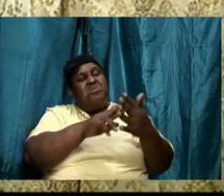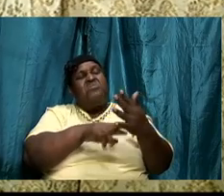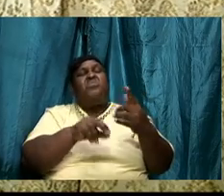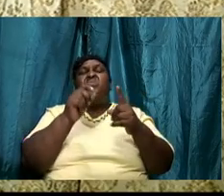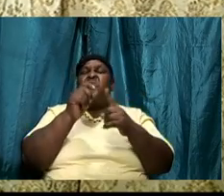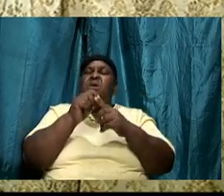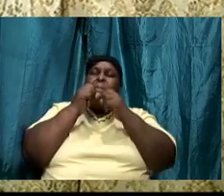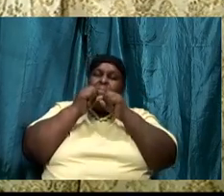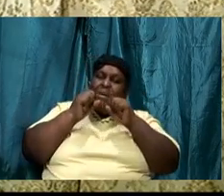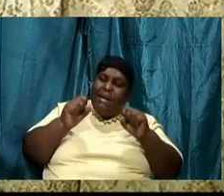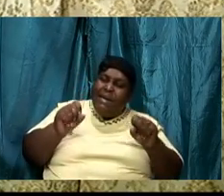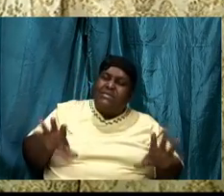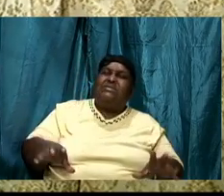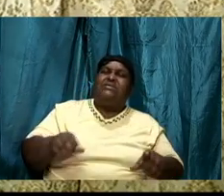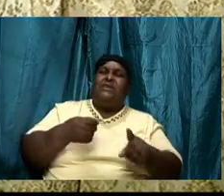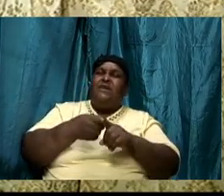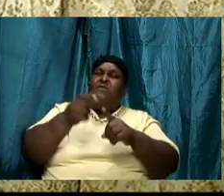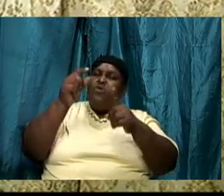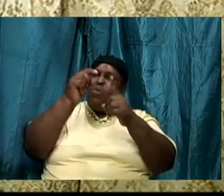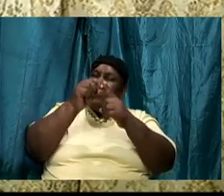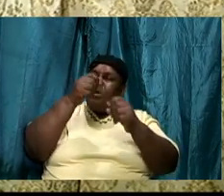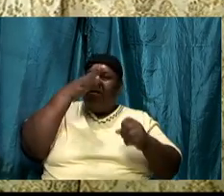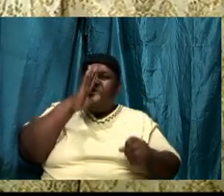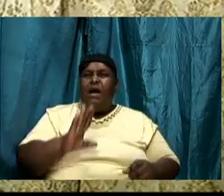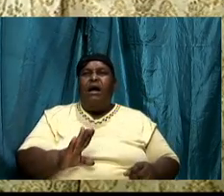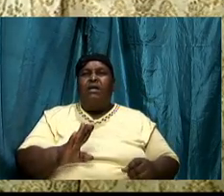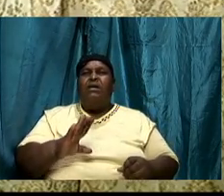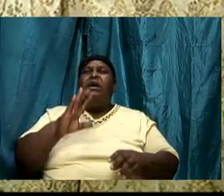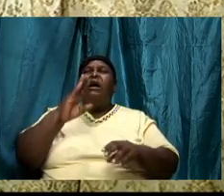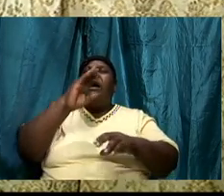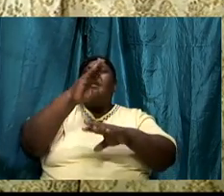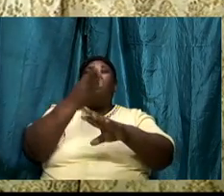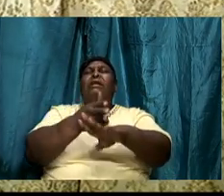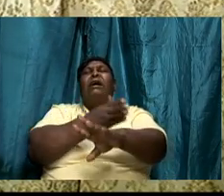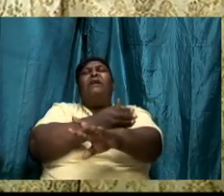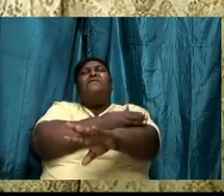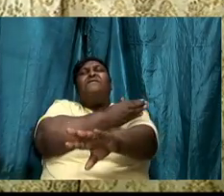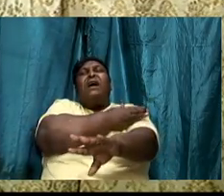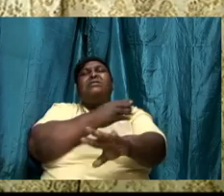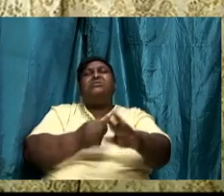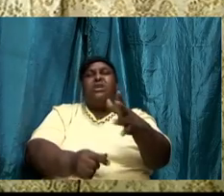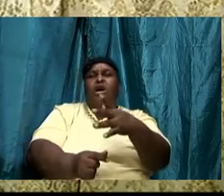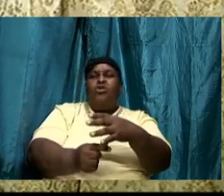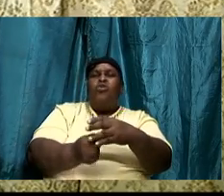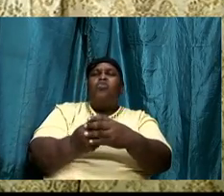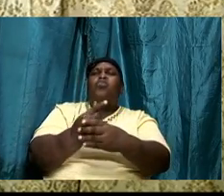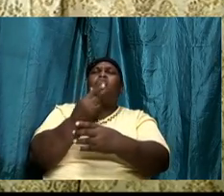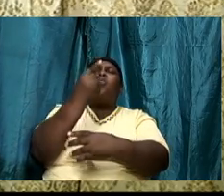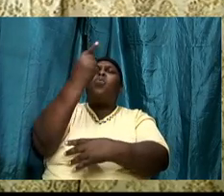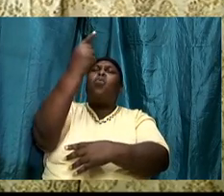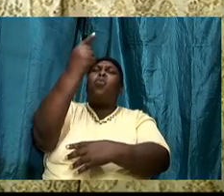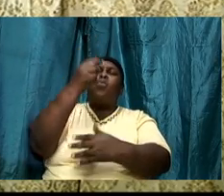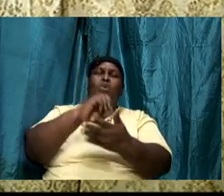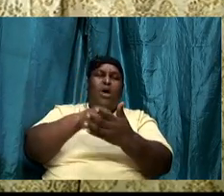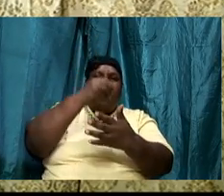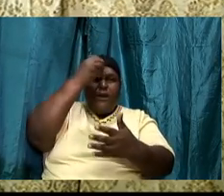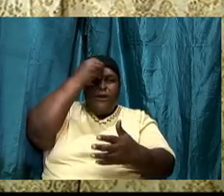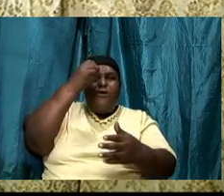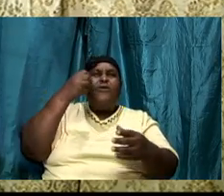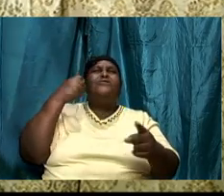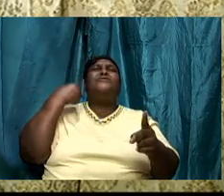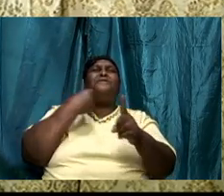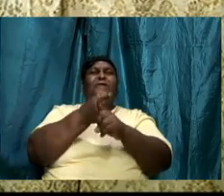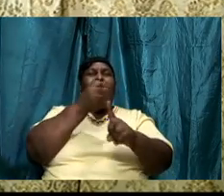therefrom and will then advance and grow and learn to fight and learn